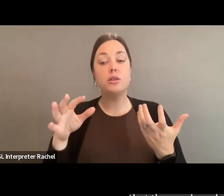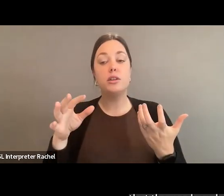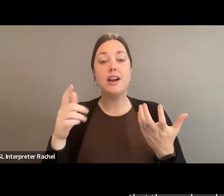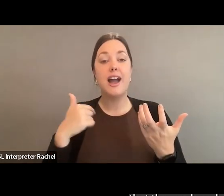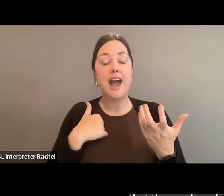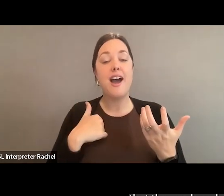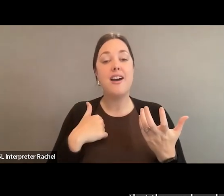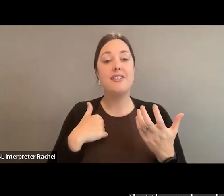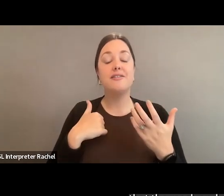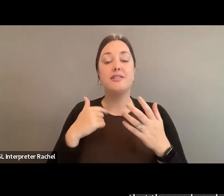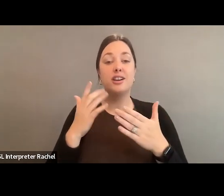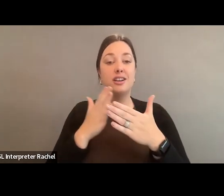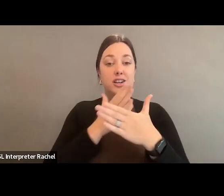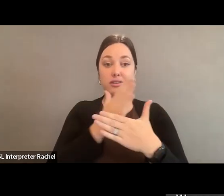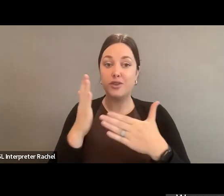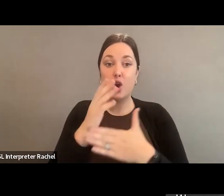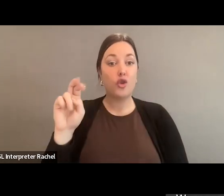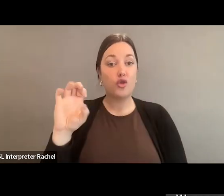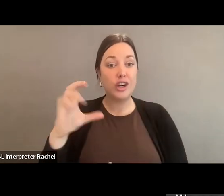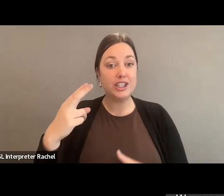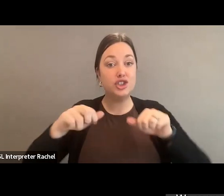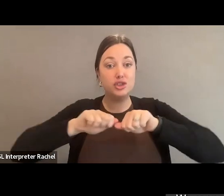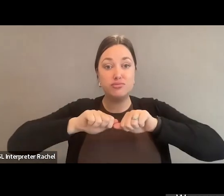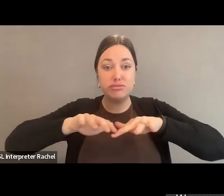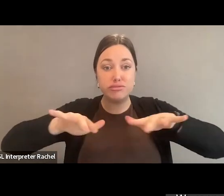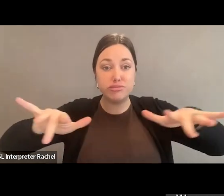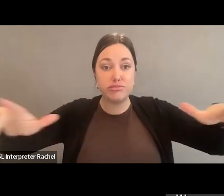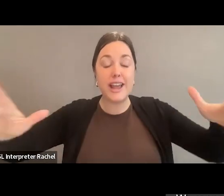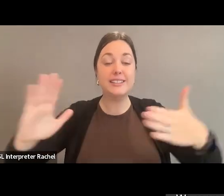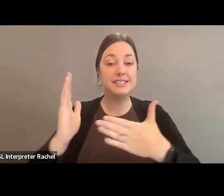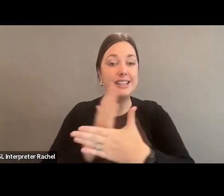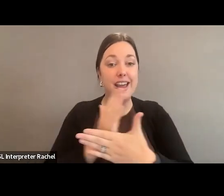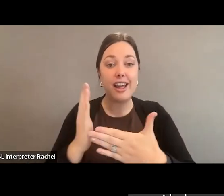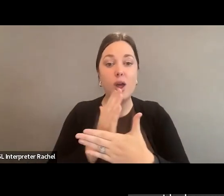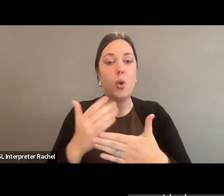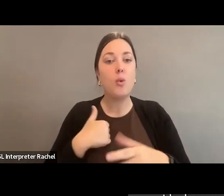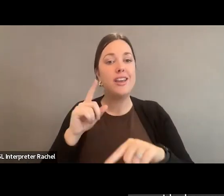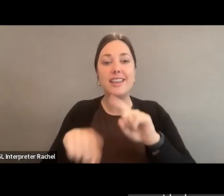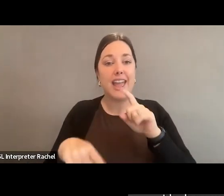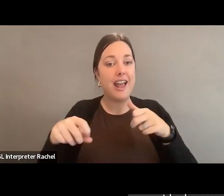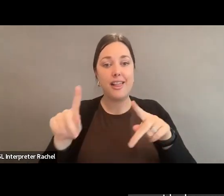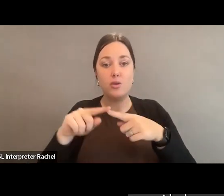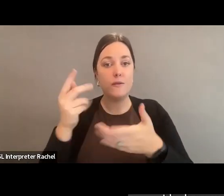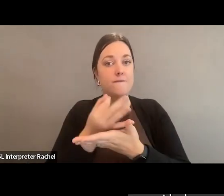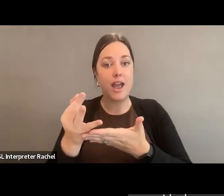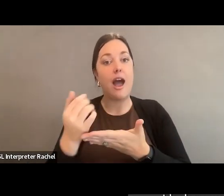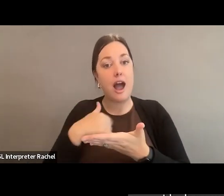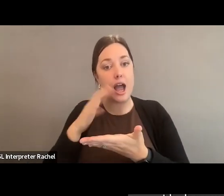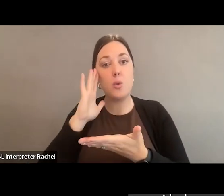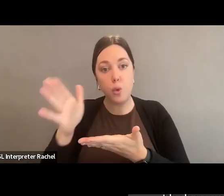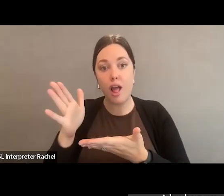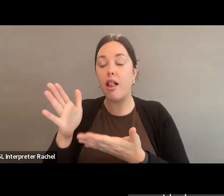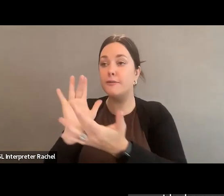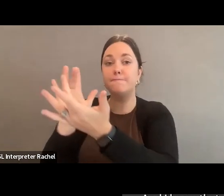scale of the creative economy is massive. We cannot let it fail. Working across political, I'll be working across political differences